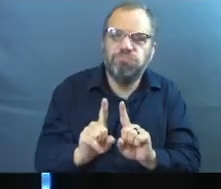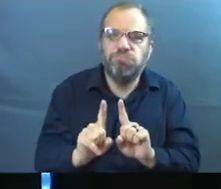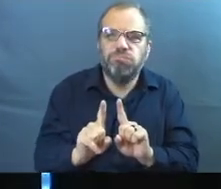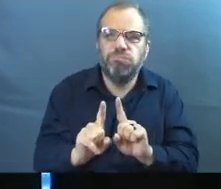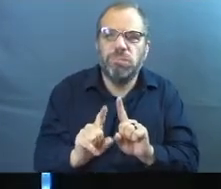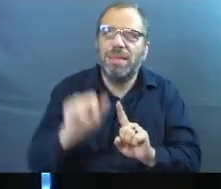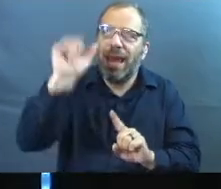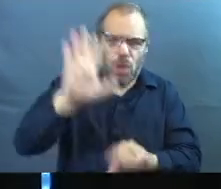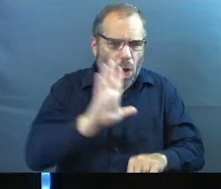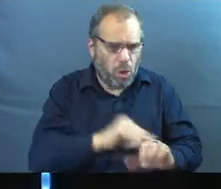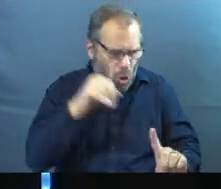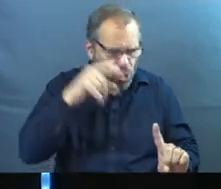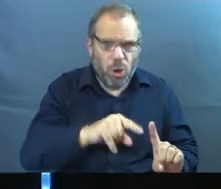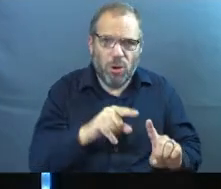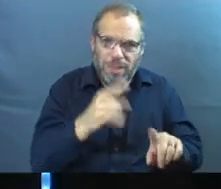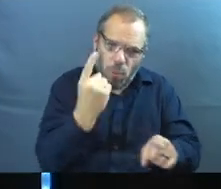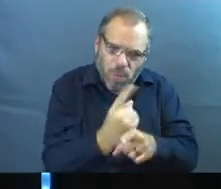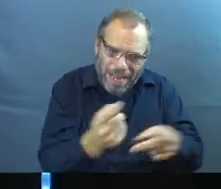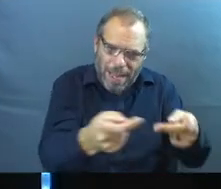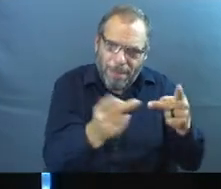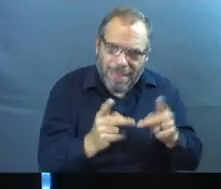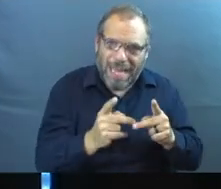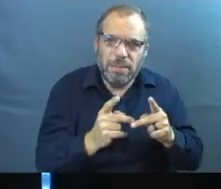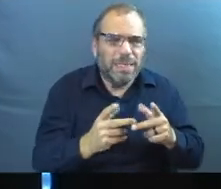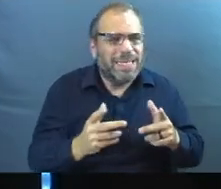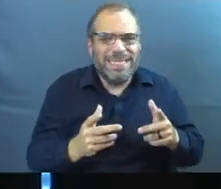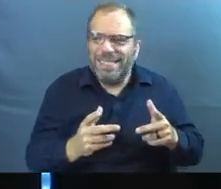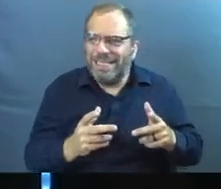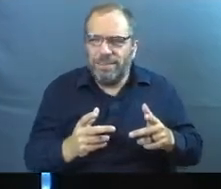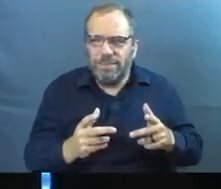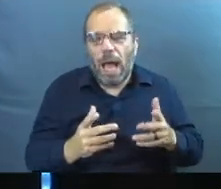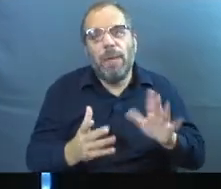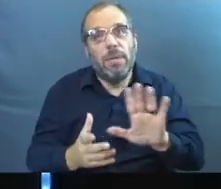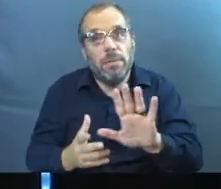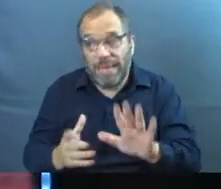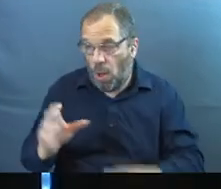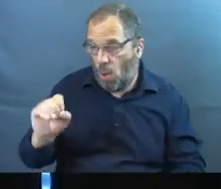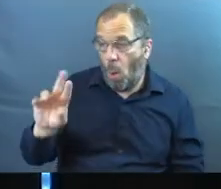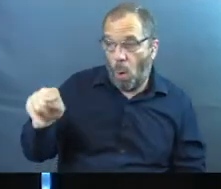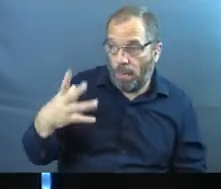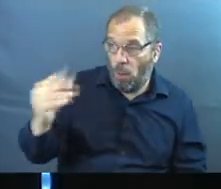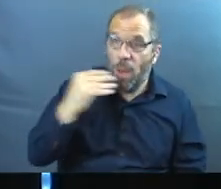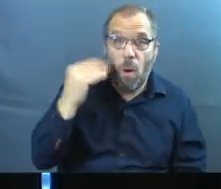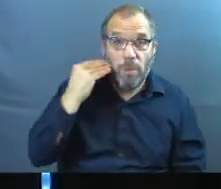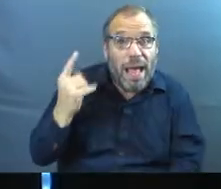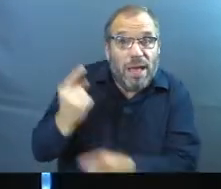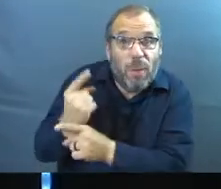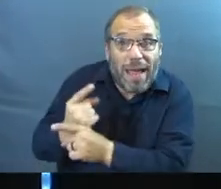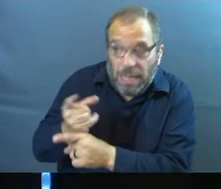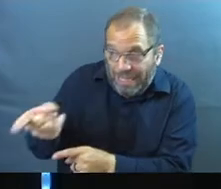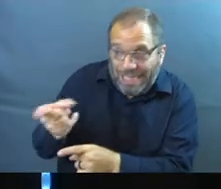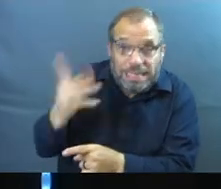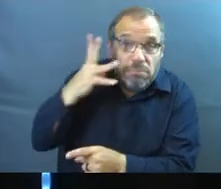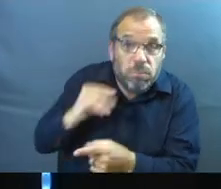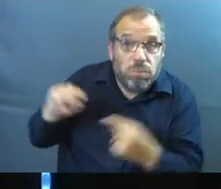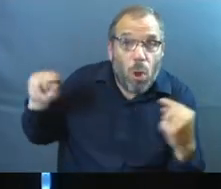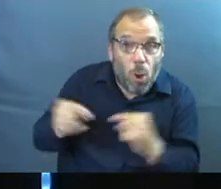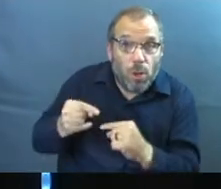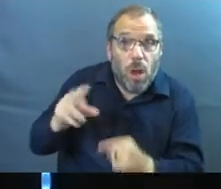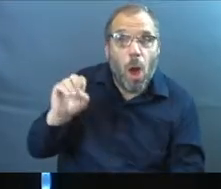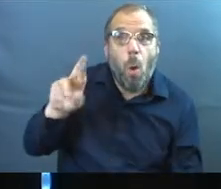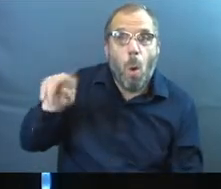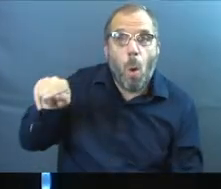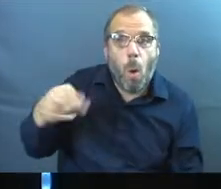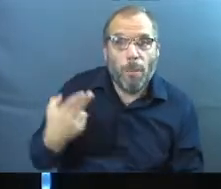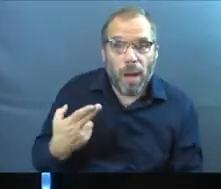exactly where she's supposed to be. That it wouldn't be wrong like Oropa to go back home and start over. She's broken too. She's